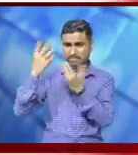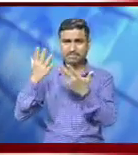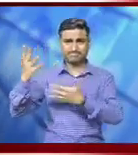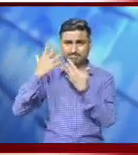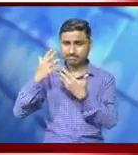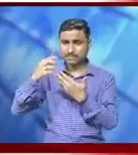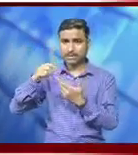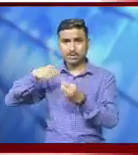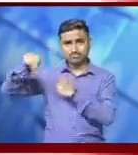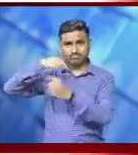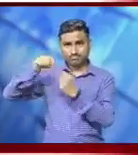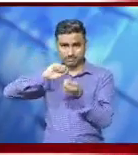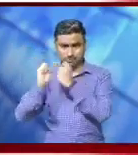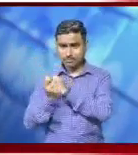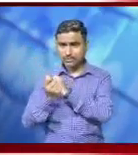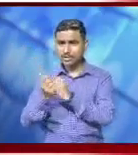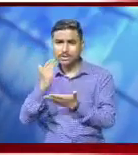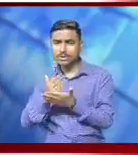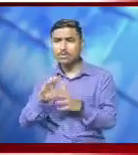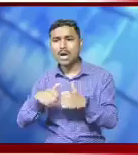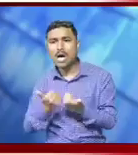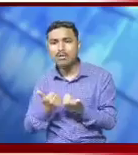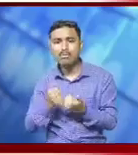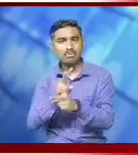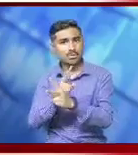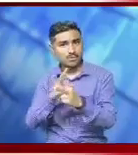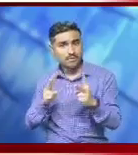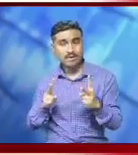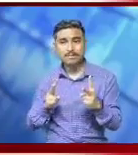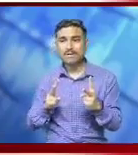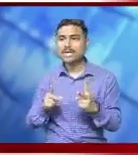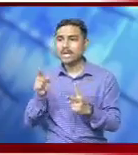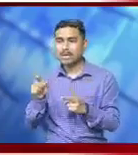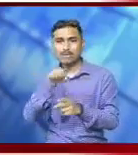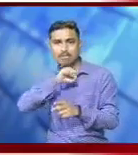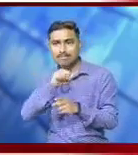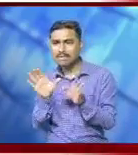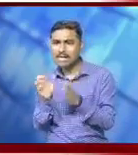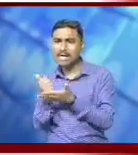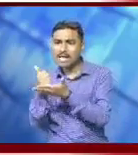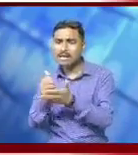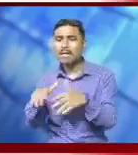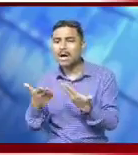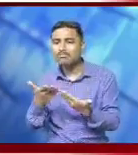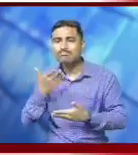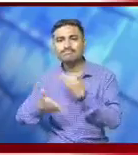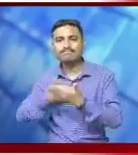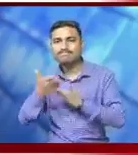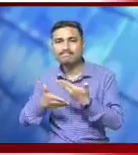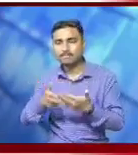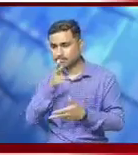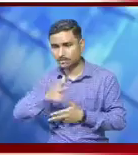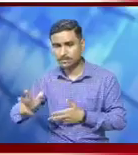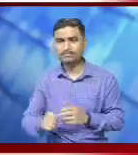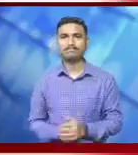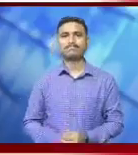mitigation and adoption, importance of pollination and contribution of bees in ecological balance in the